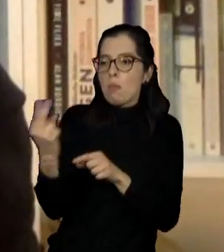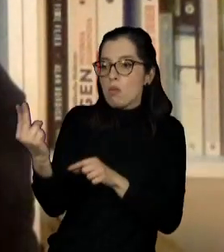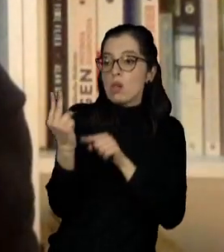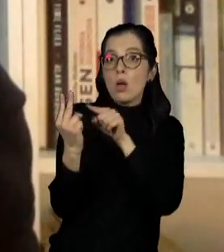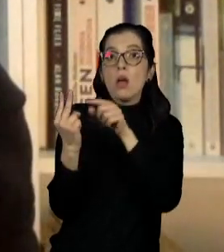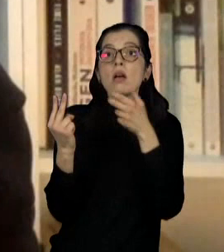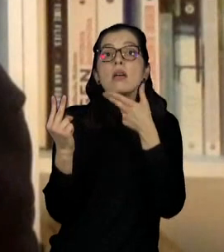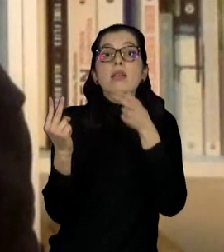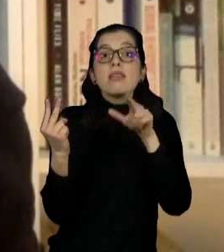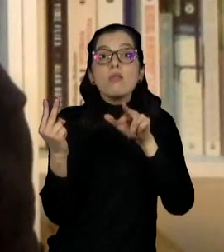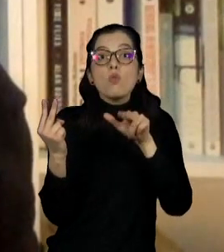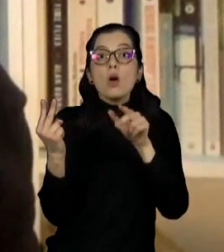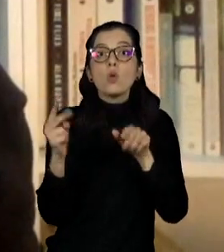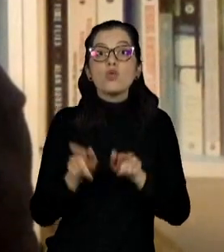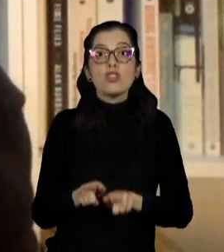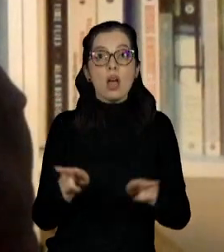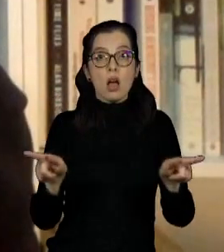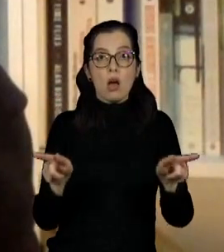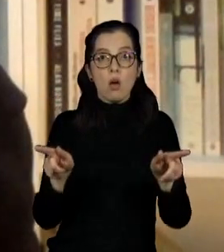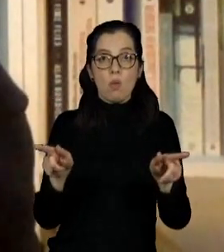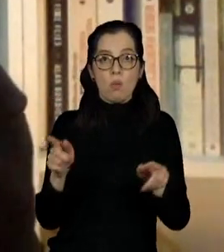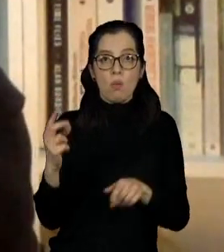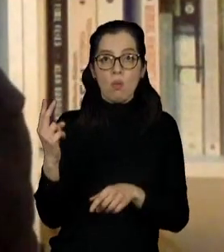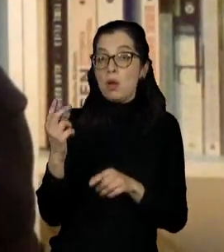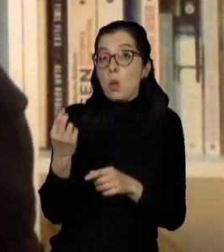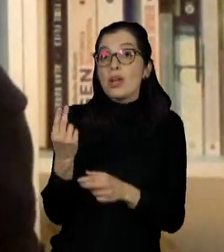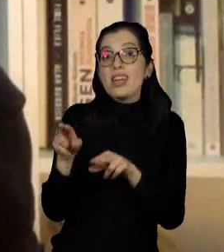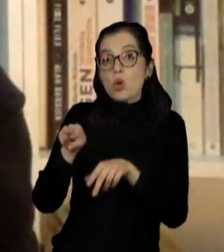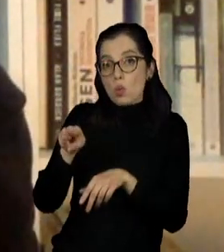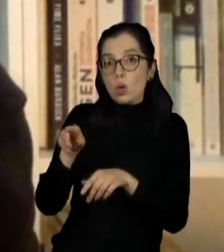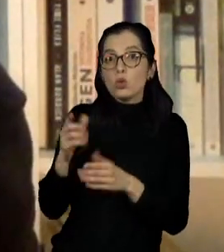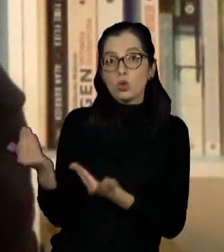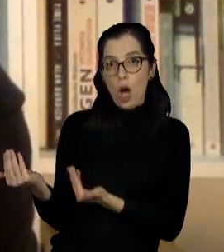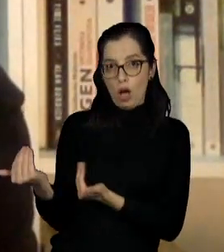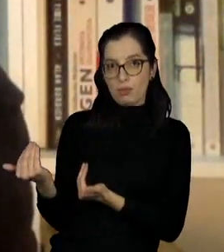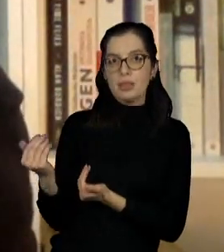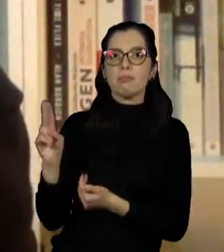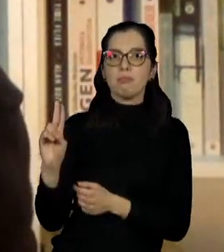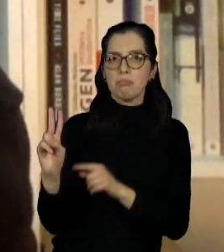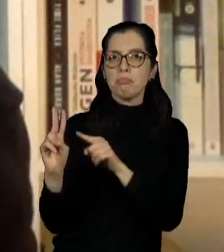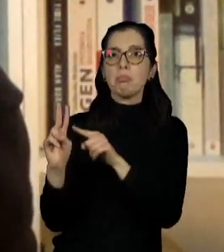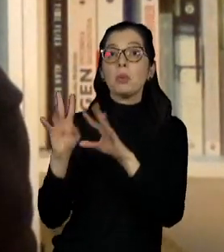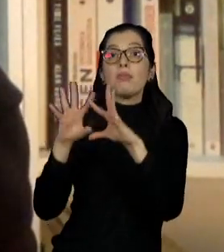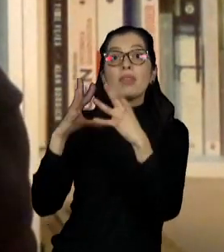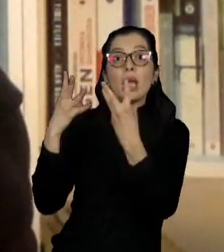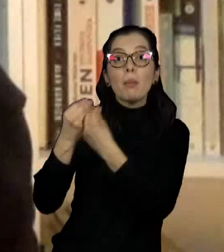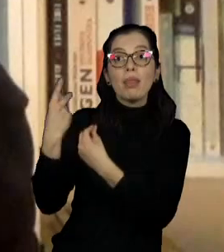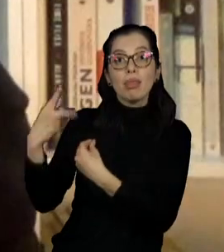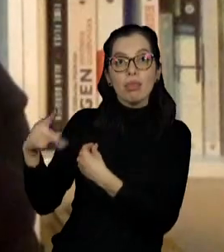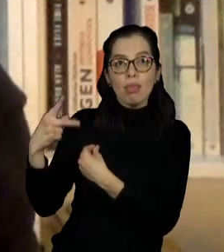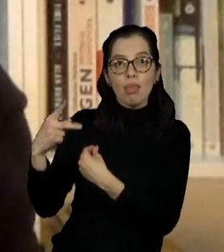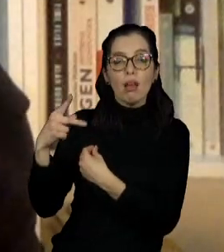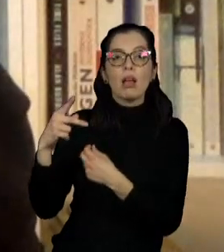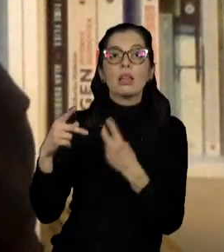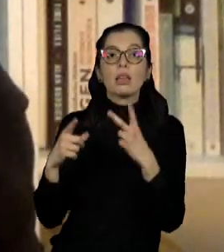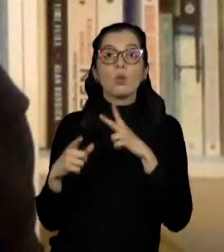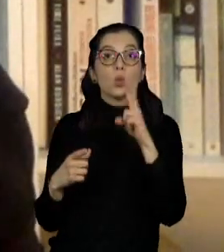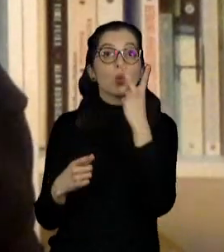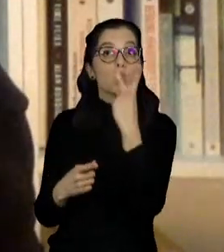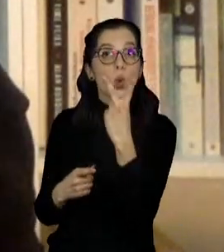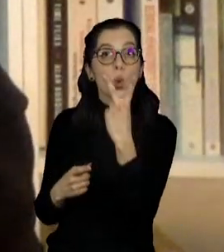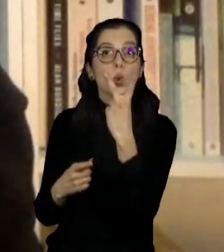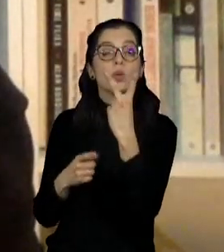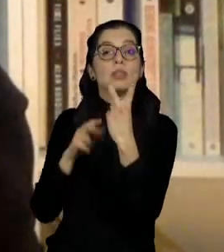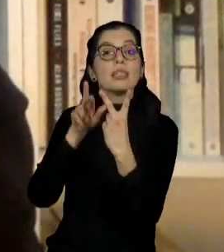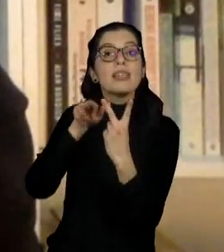took young brothers, brother pairs, so families in which two young